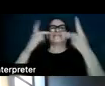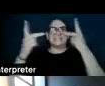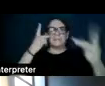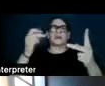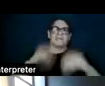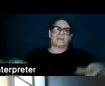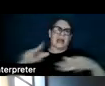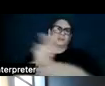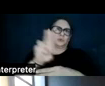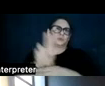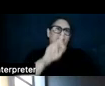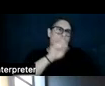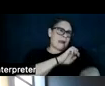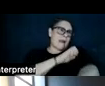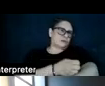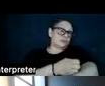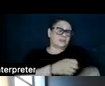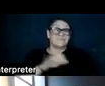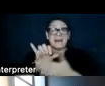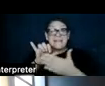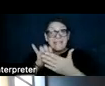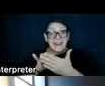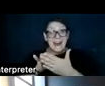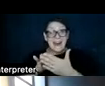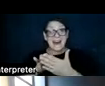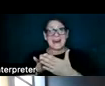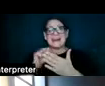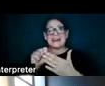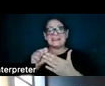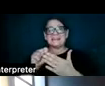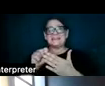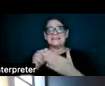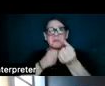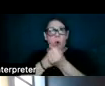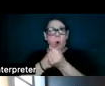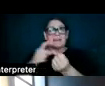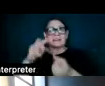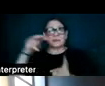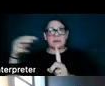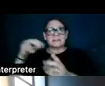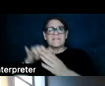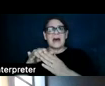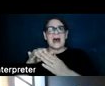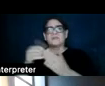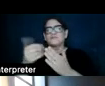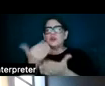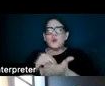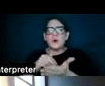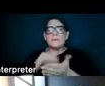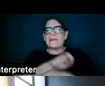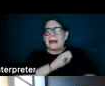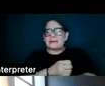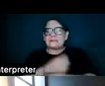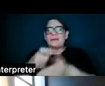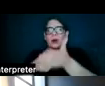And that's underlying this perspective that renewable energy somehow now requires